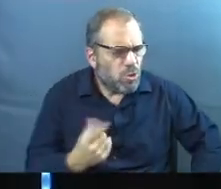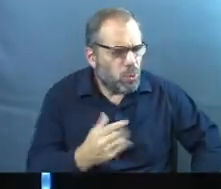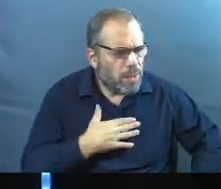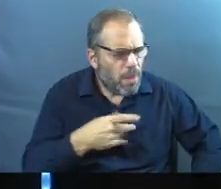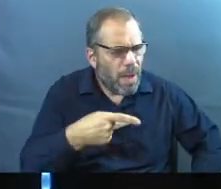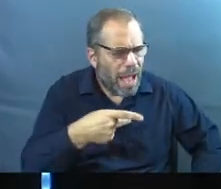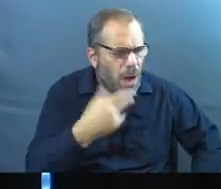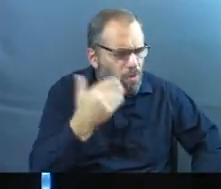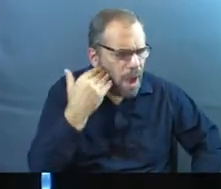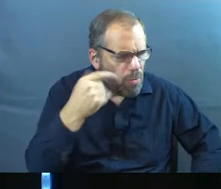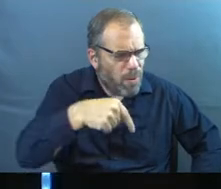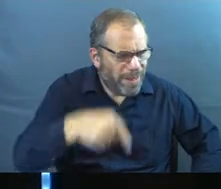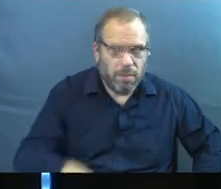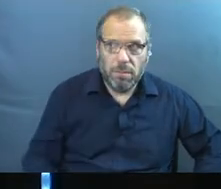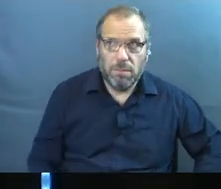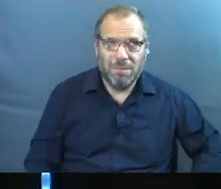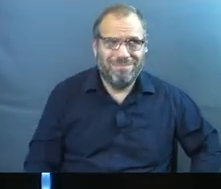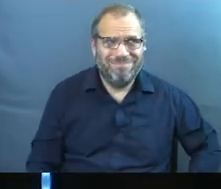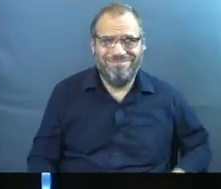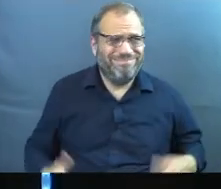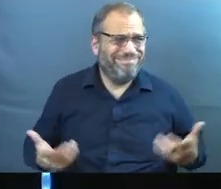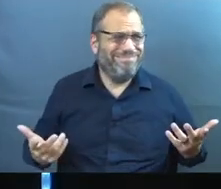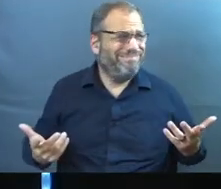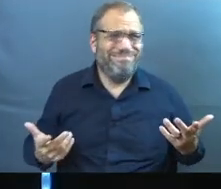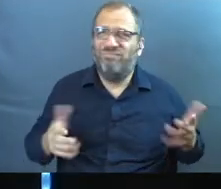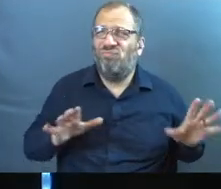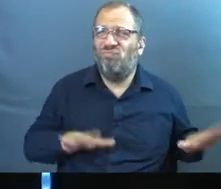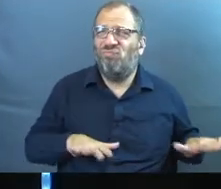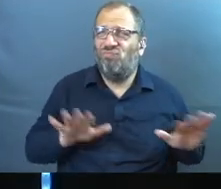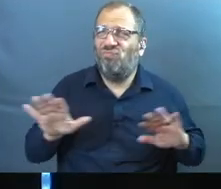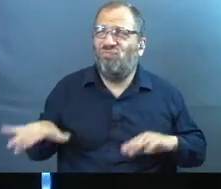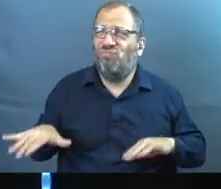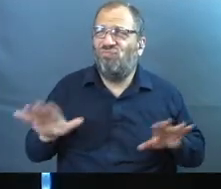doing on my porch? I was like, chilling,